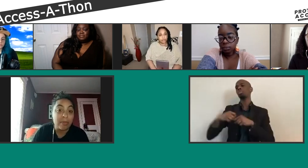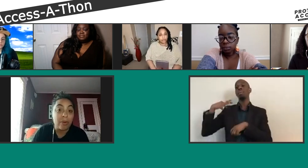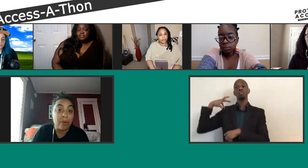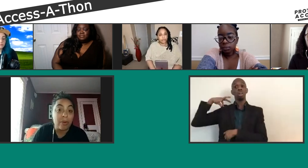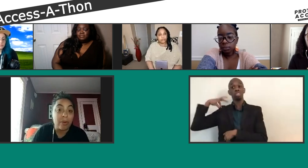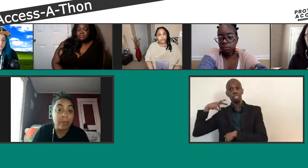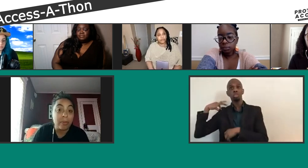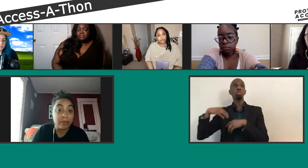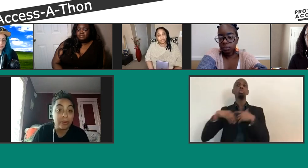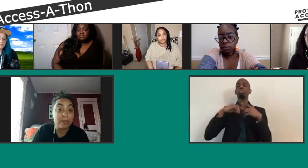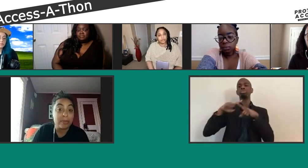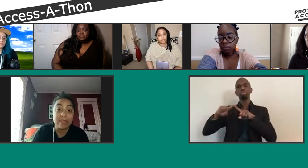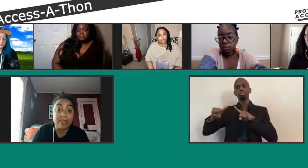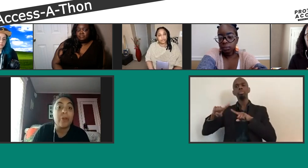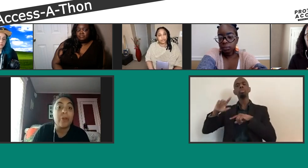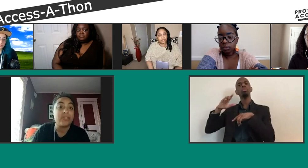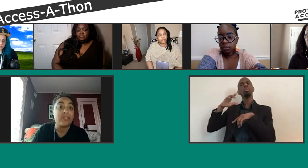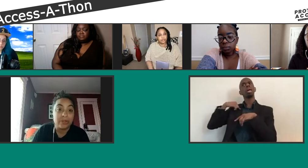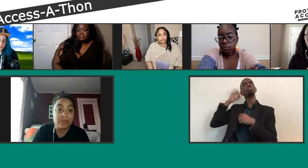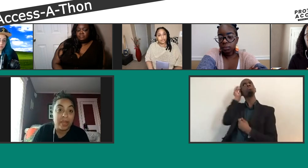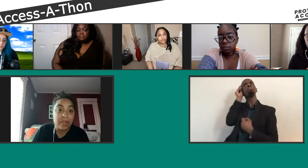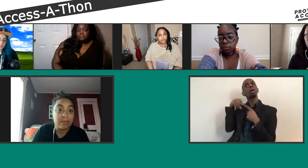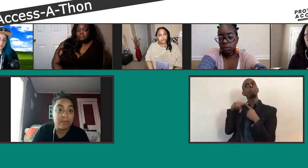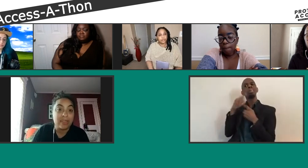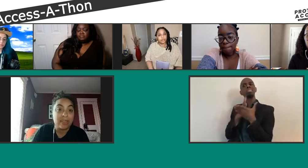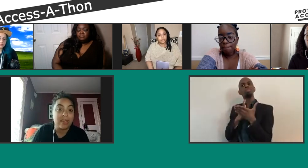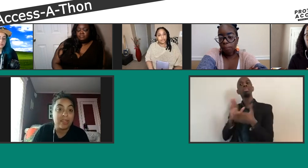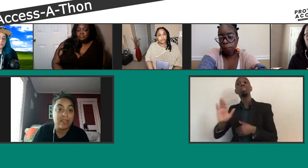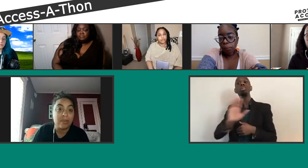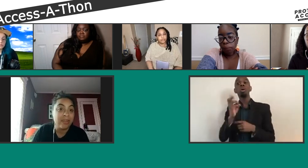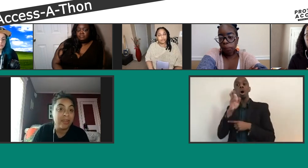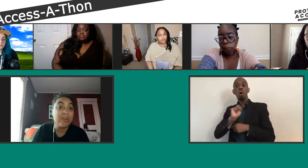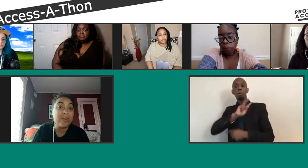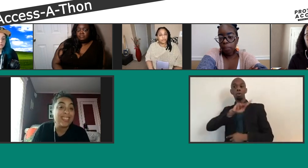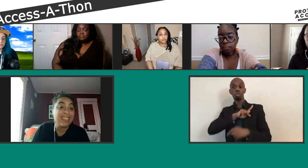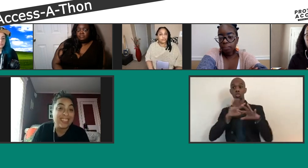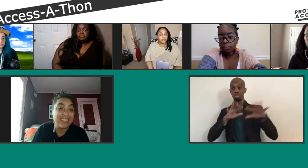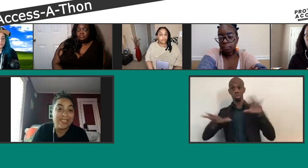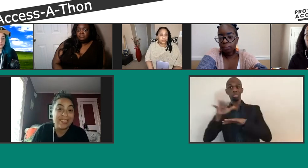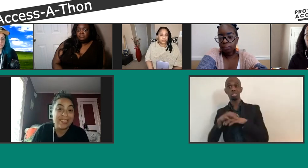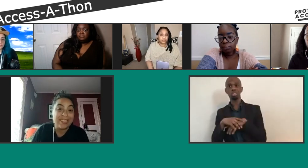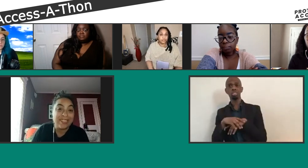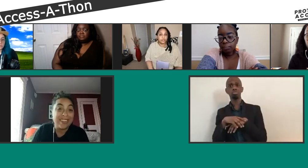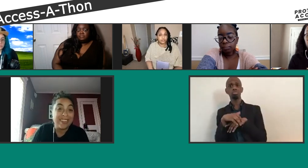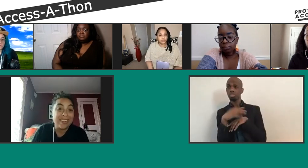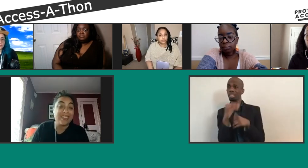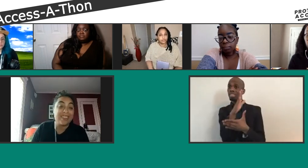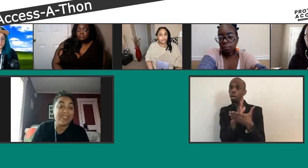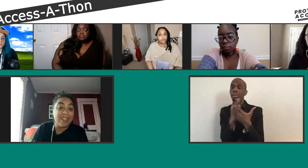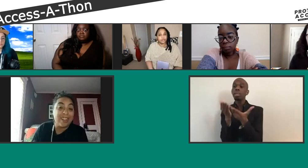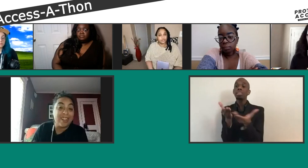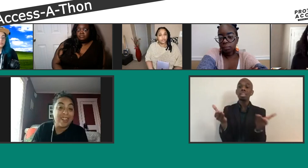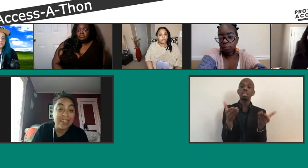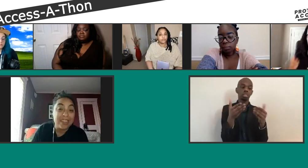of your own personal spaces or your own personal social media spaces, and are the practices that you use in your